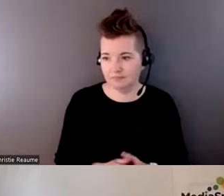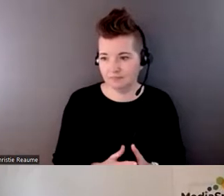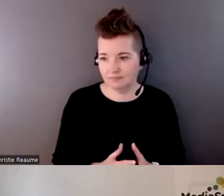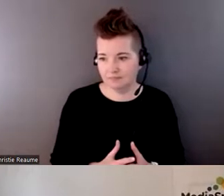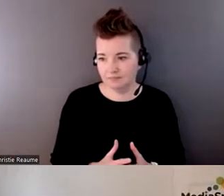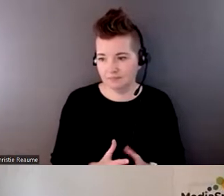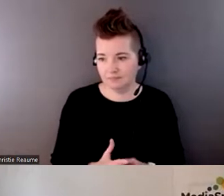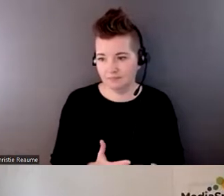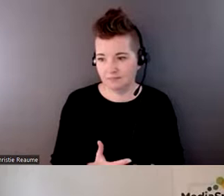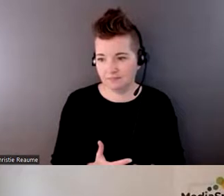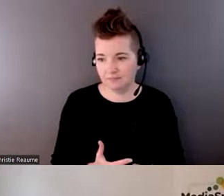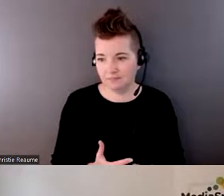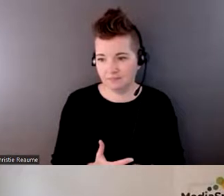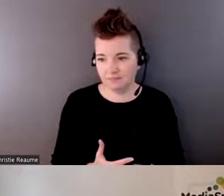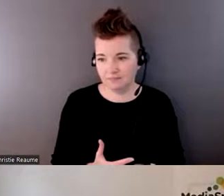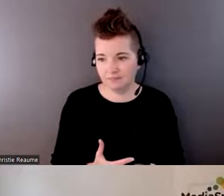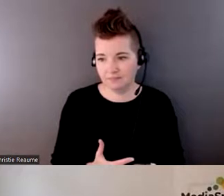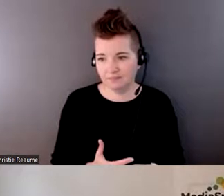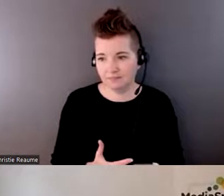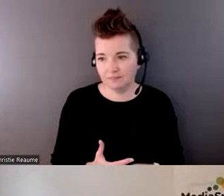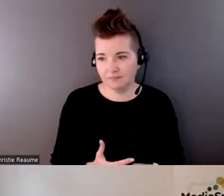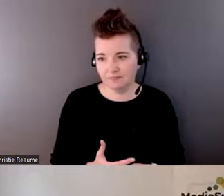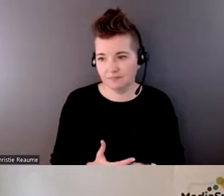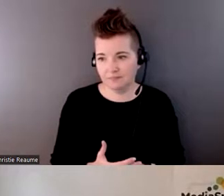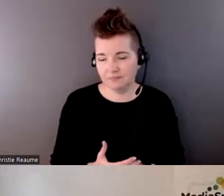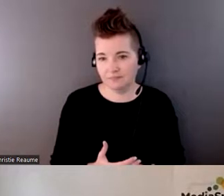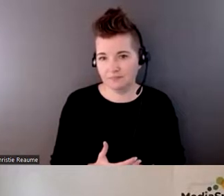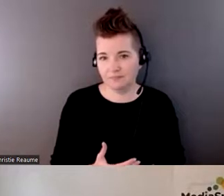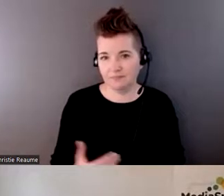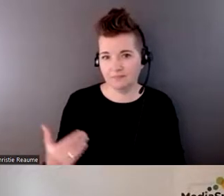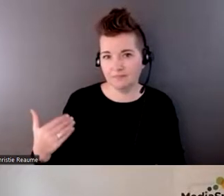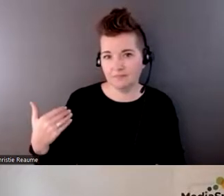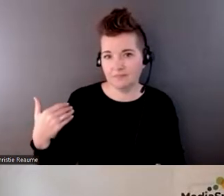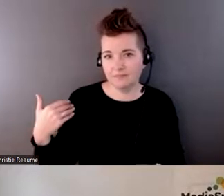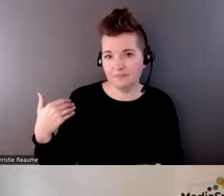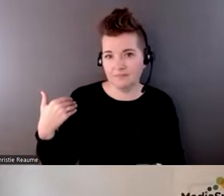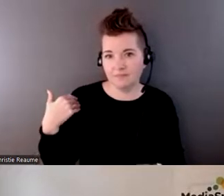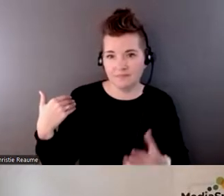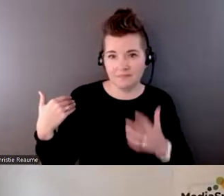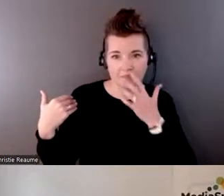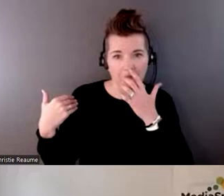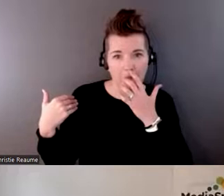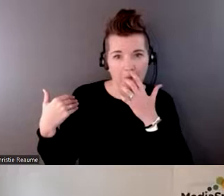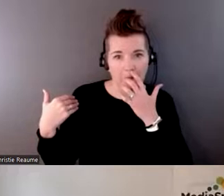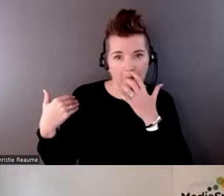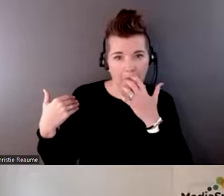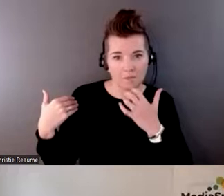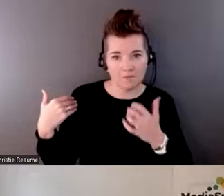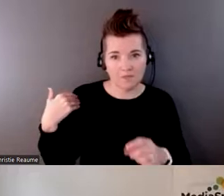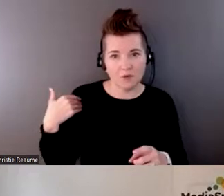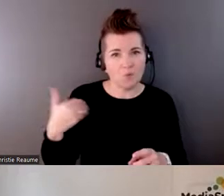So, um, we, we had a question earlier, Emily, I wasn't sure if you were looking to unmute yourself to say something or